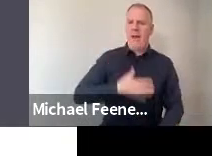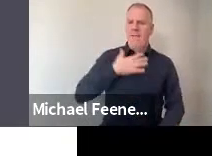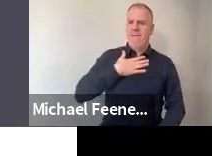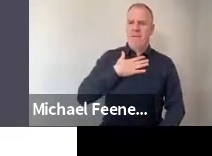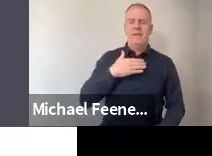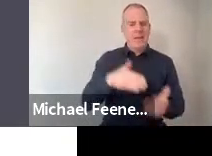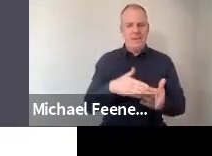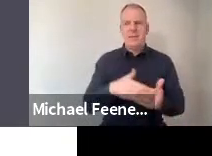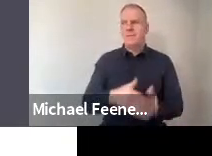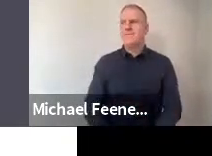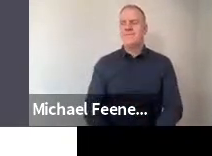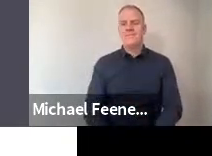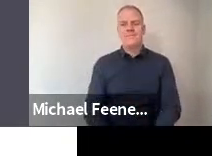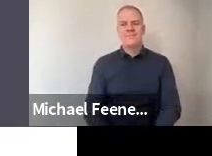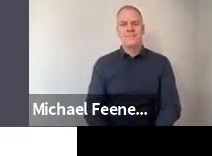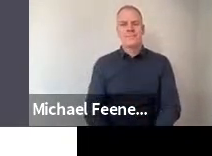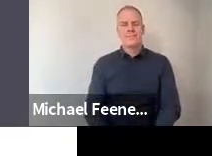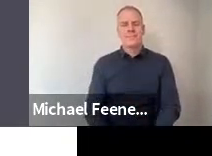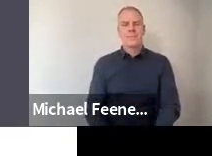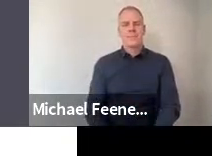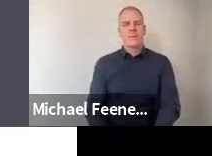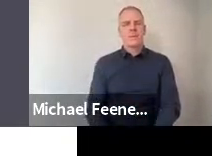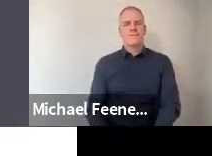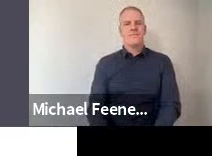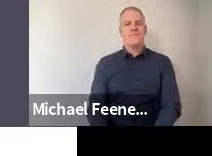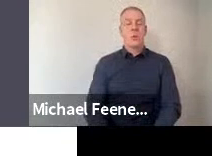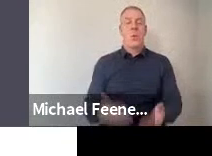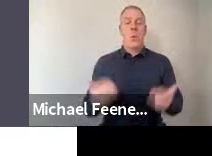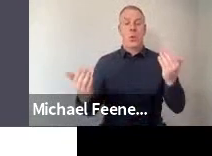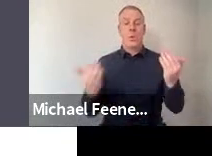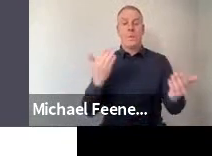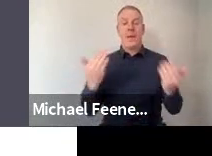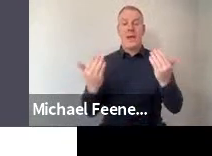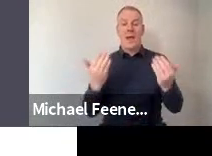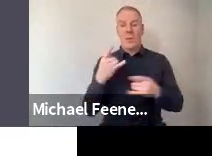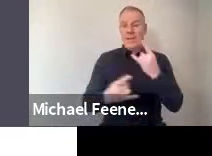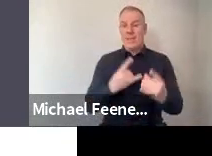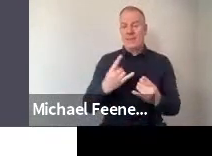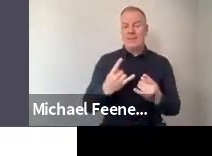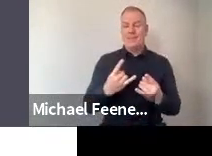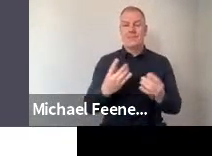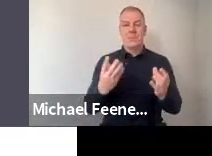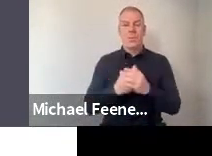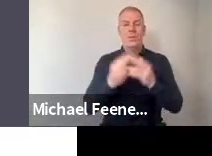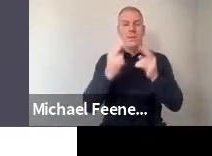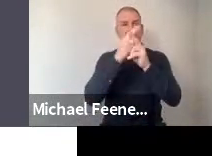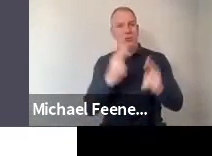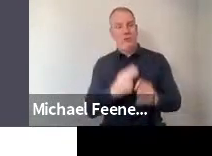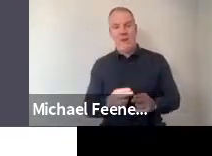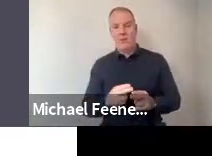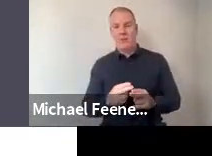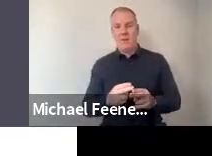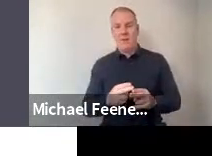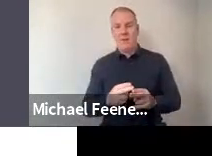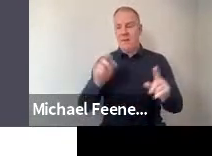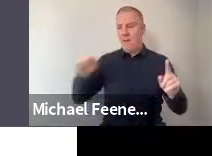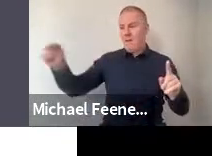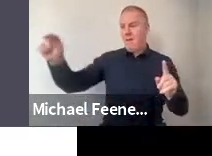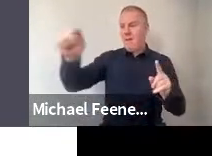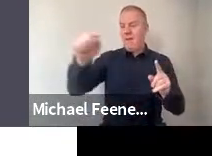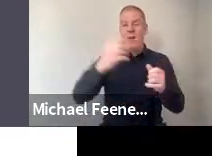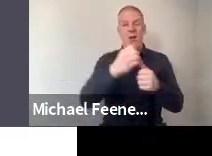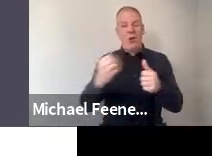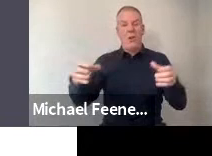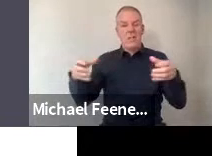lives. When we compare these kinds of responses to the international kind of view of other small